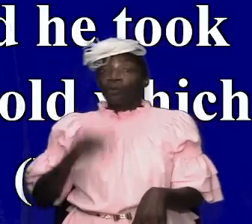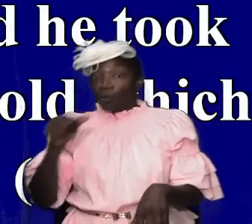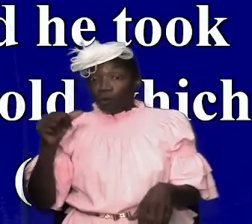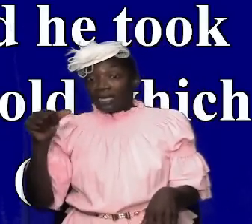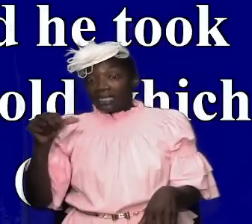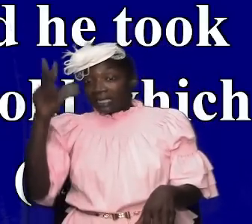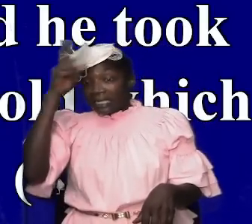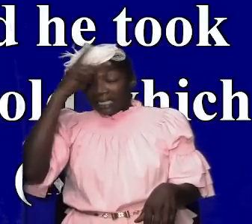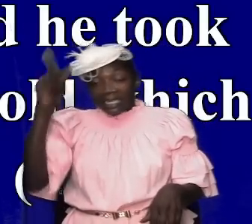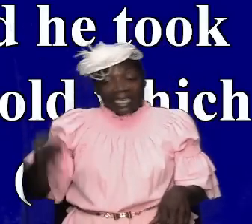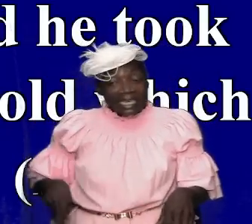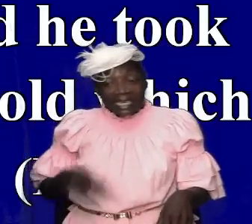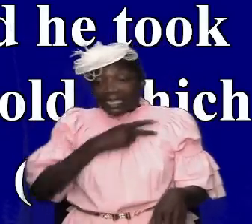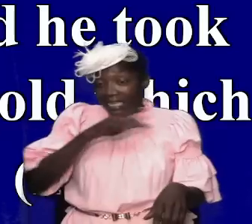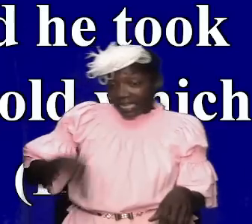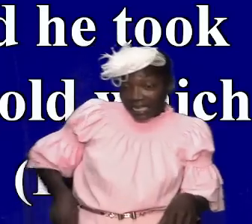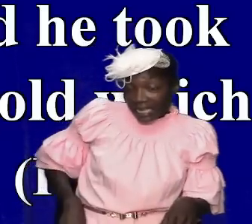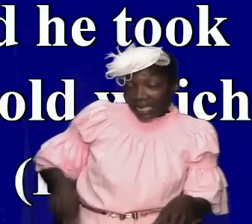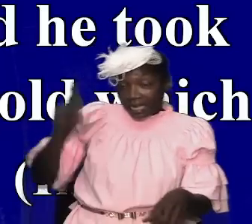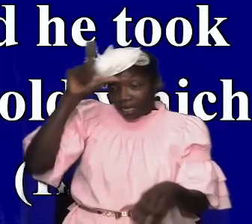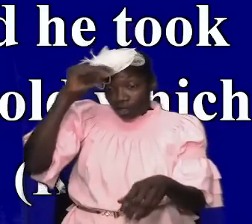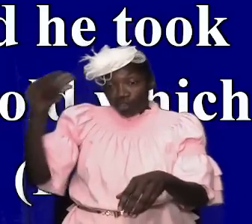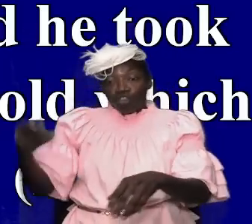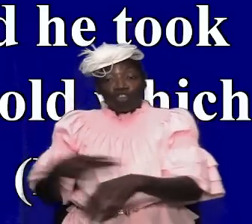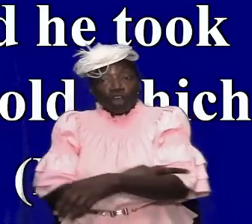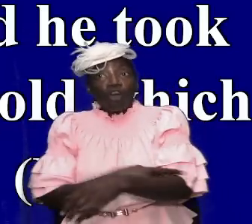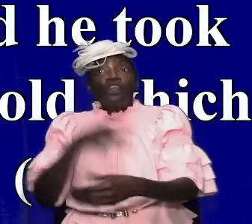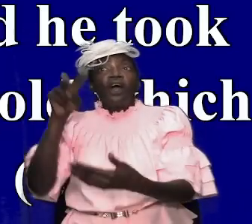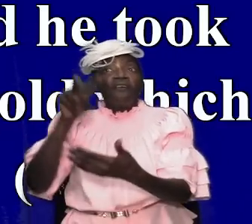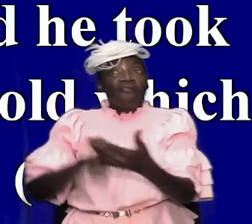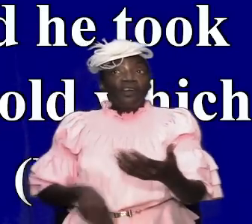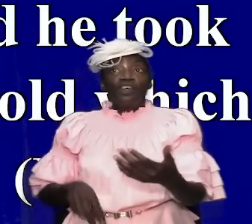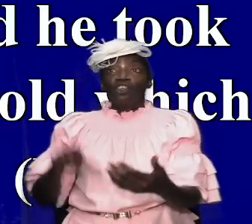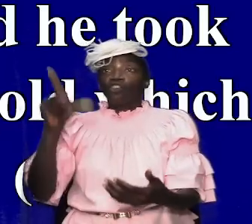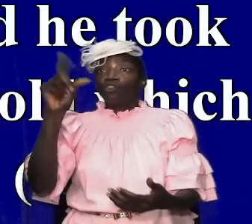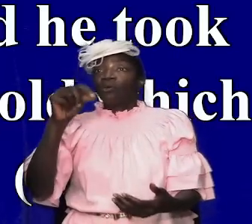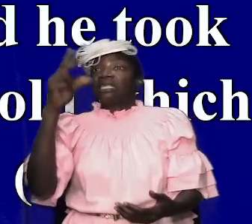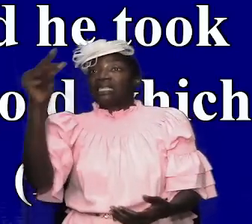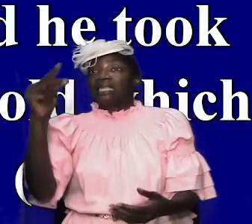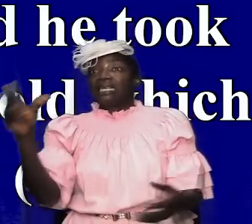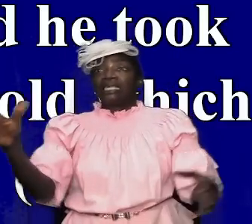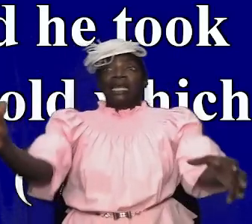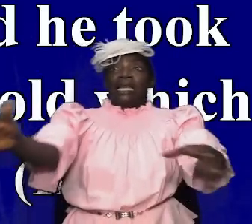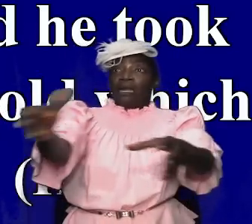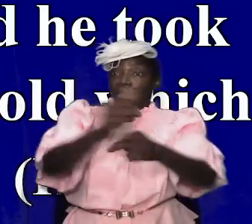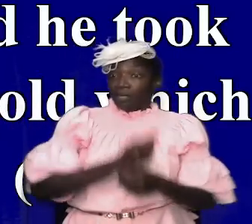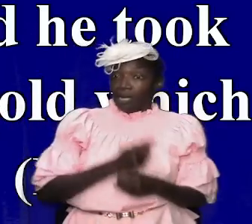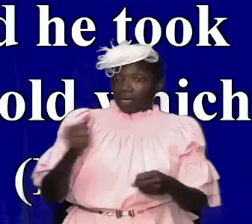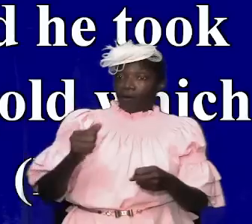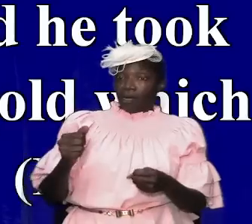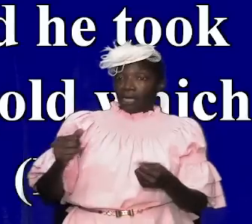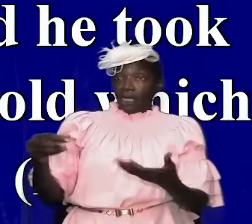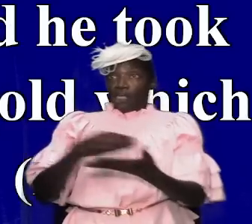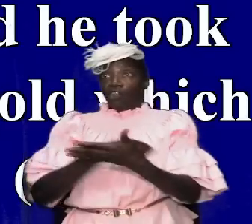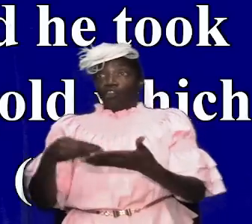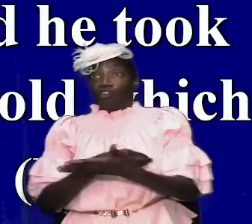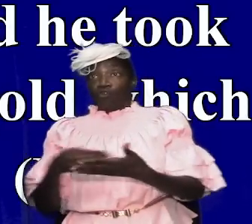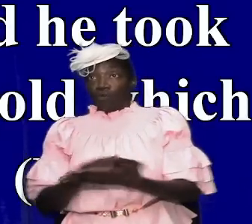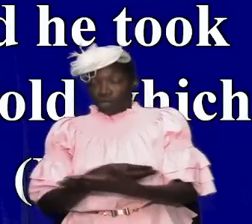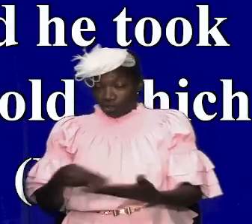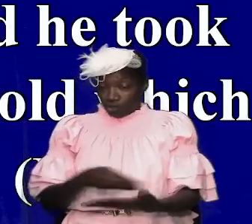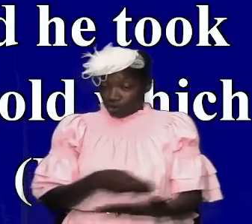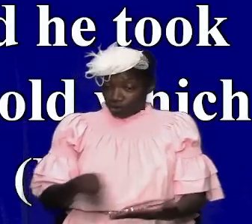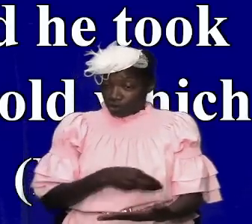in first kings chapter 14 and we start at verse 26 and he took away the treasures of the house of the lord